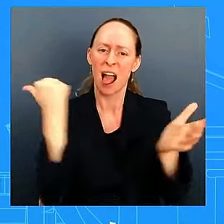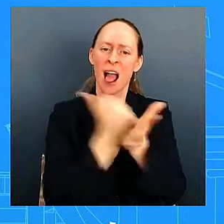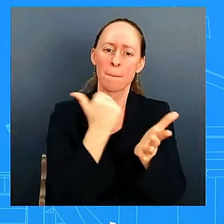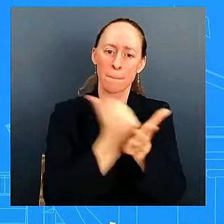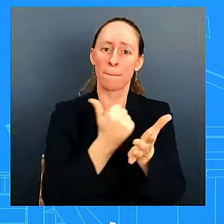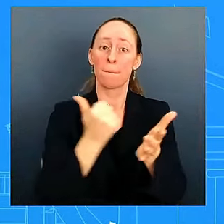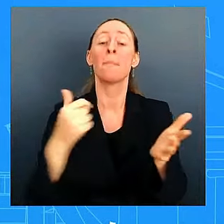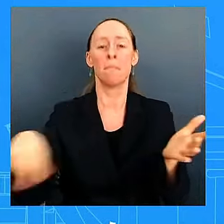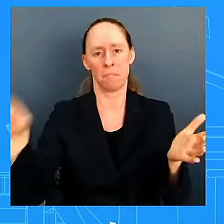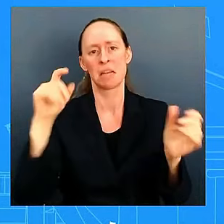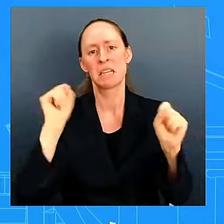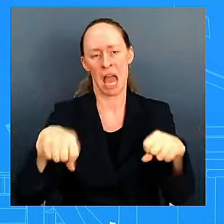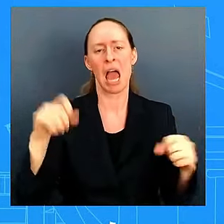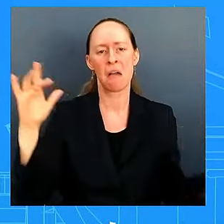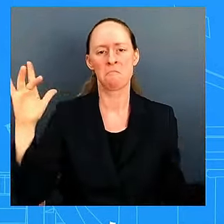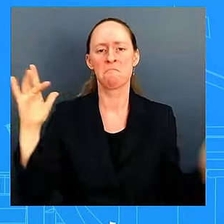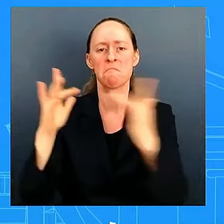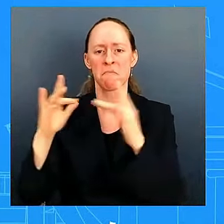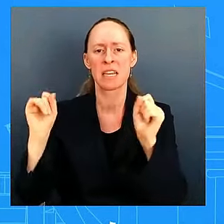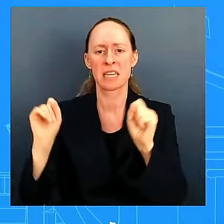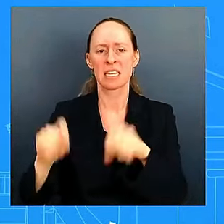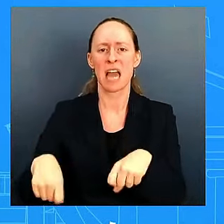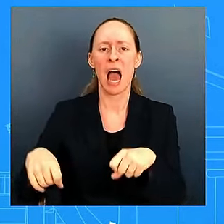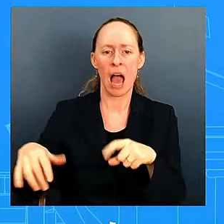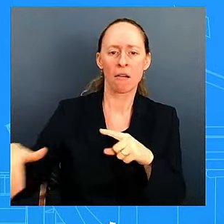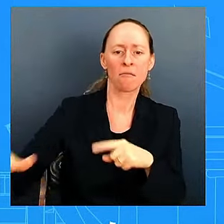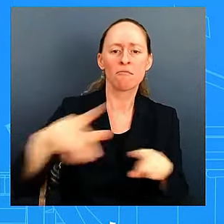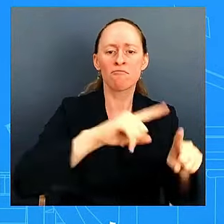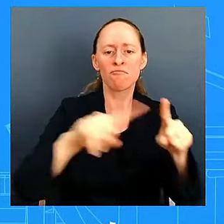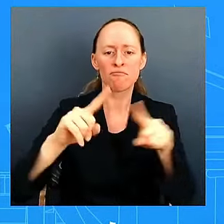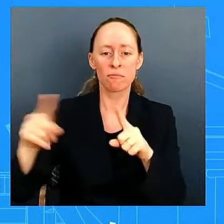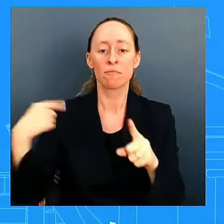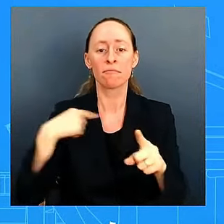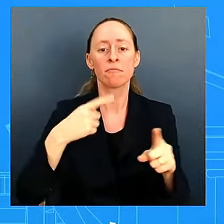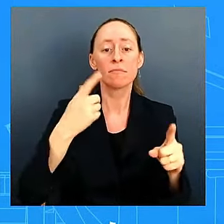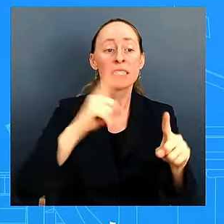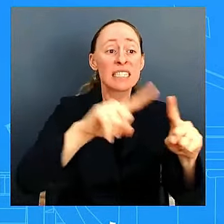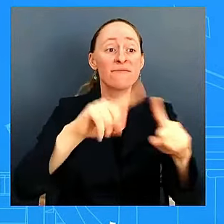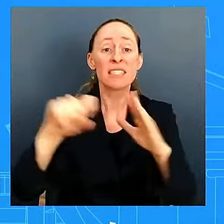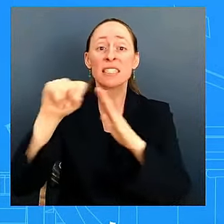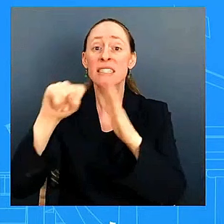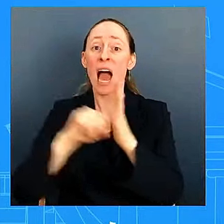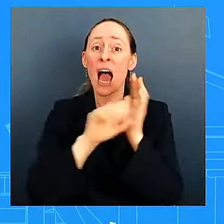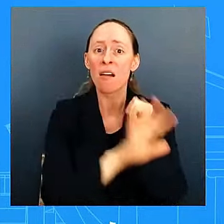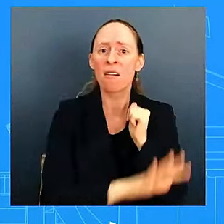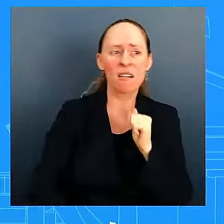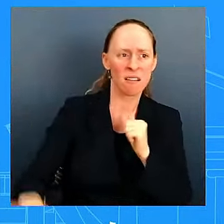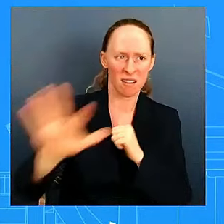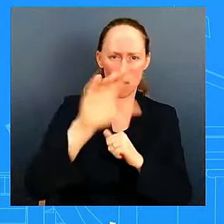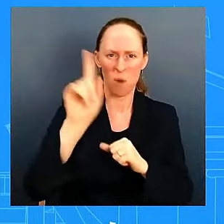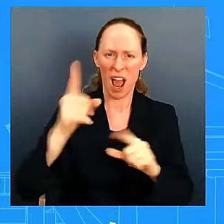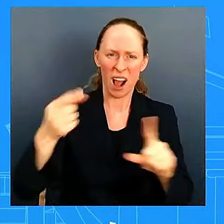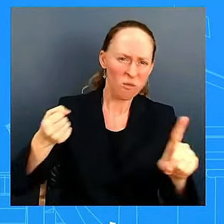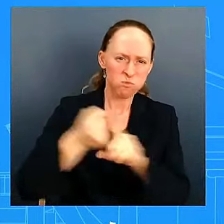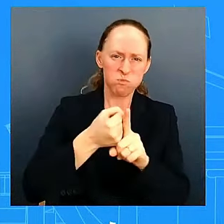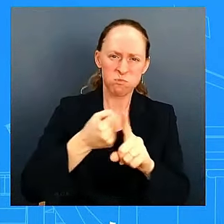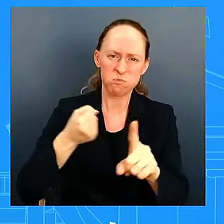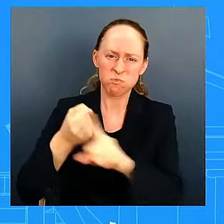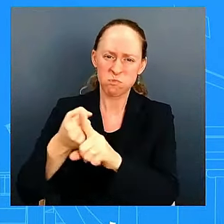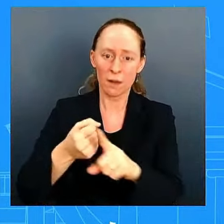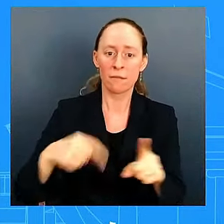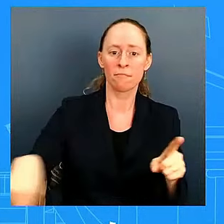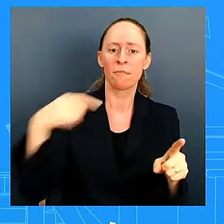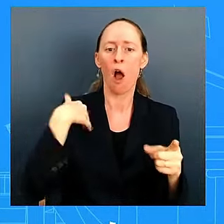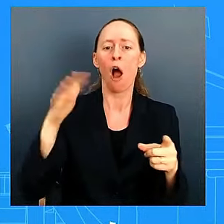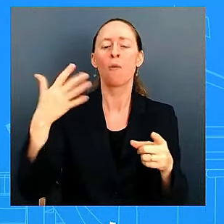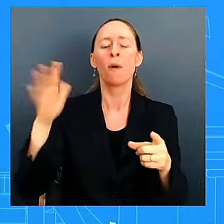the state emergency operations managers the whole team in place in every location and that's work that we've been doing not just in the